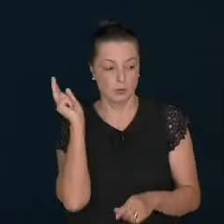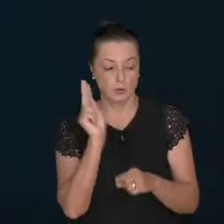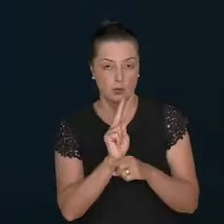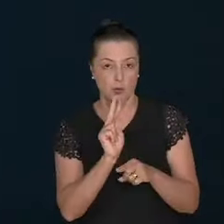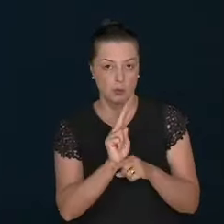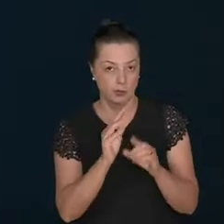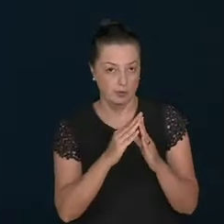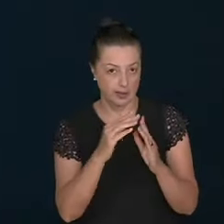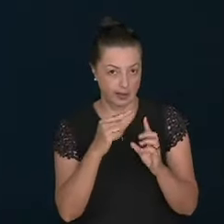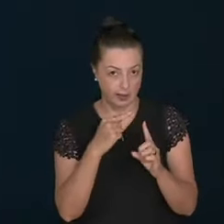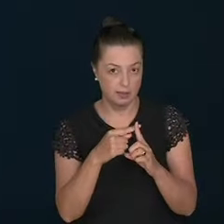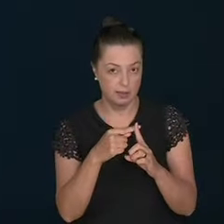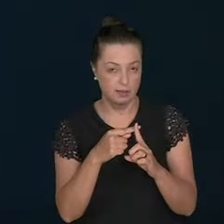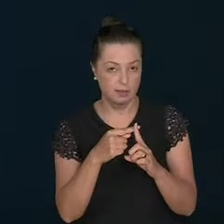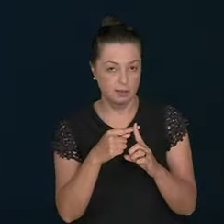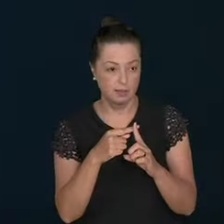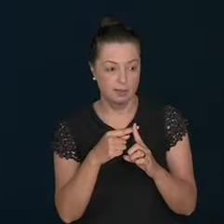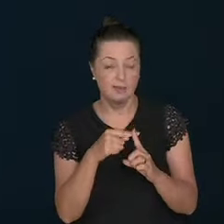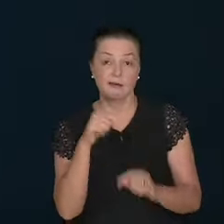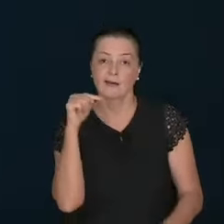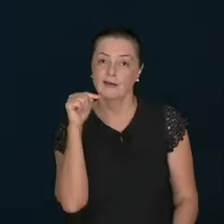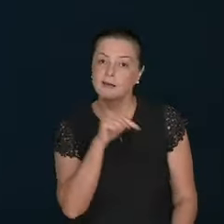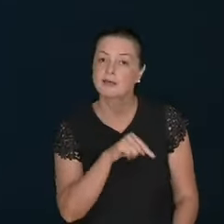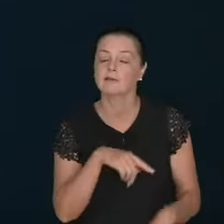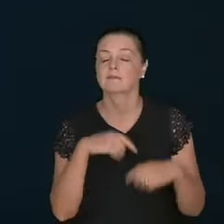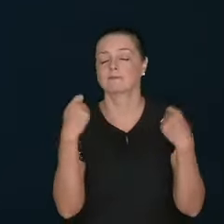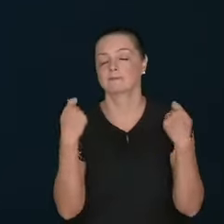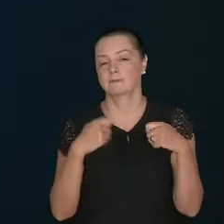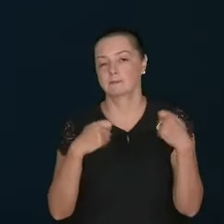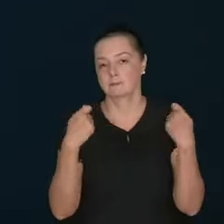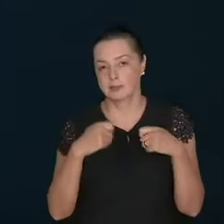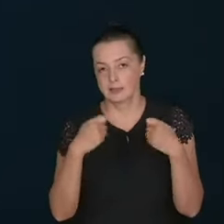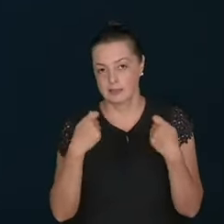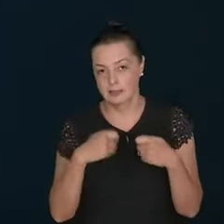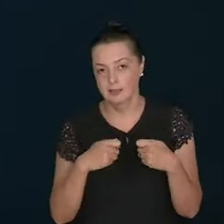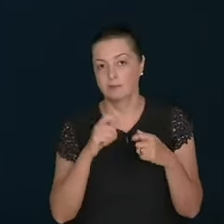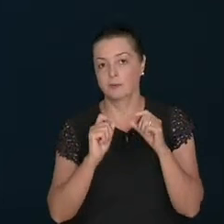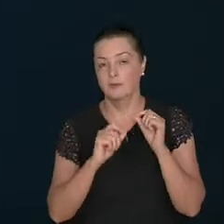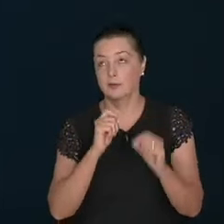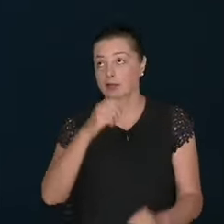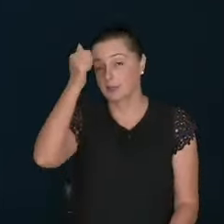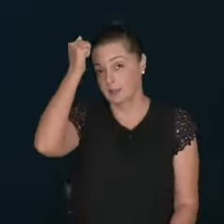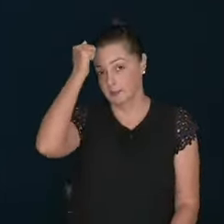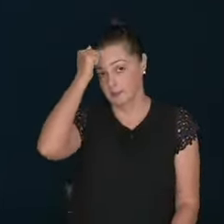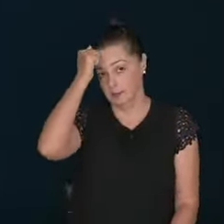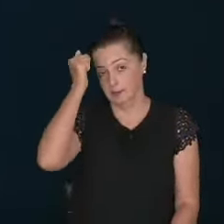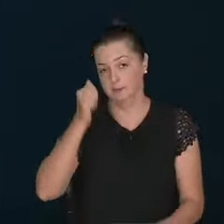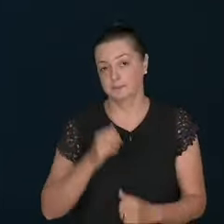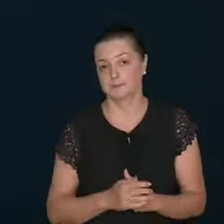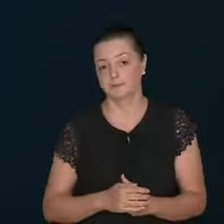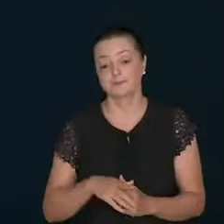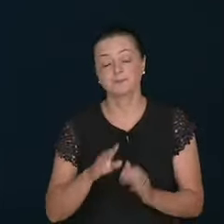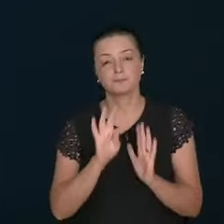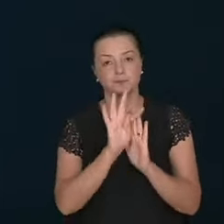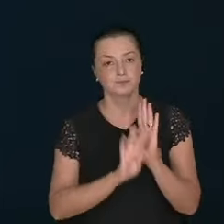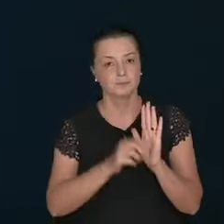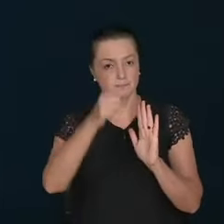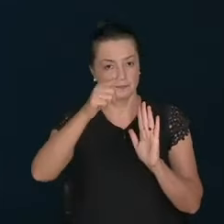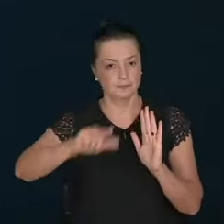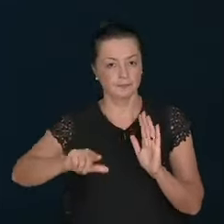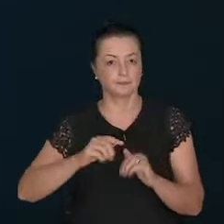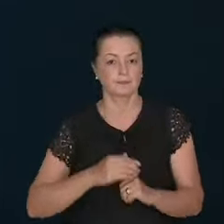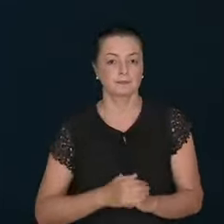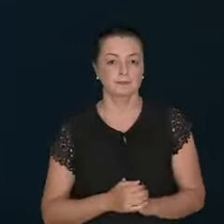Ephesus. He needed. To convert. That the text says. Let's read.